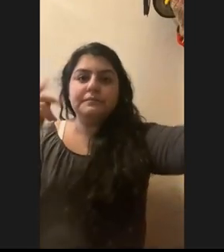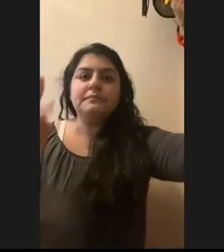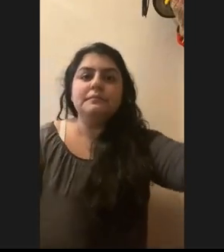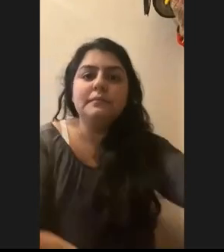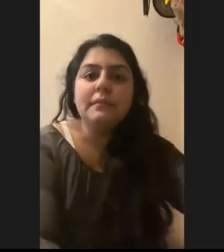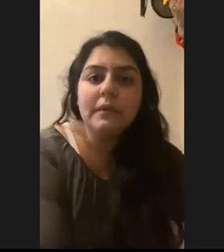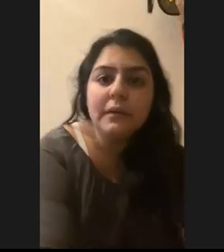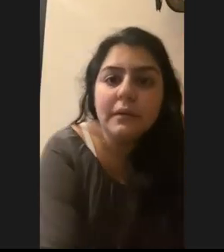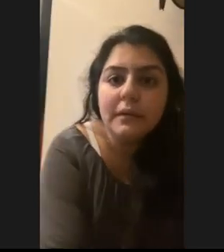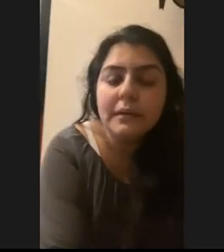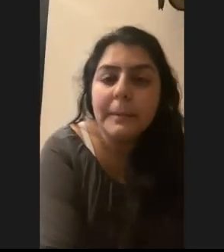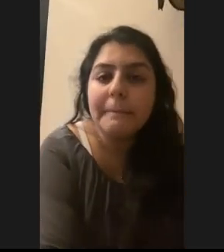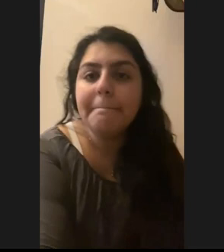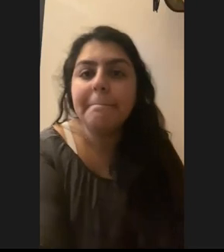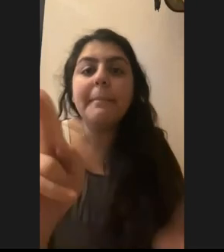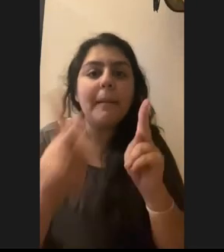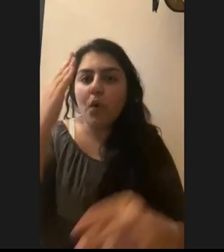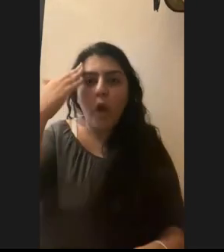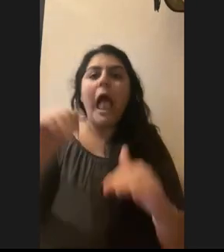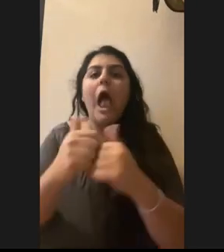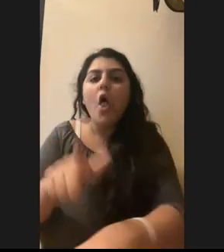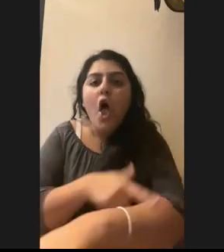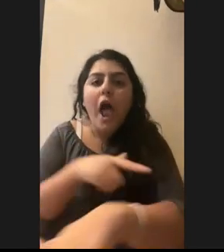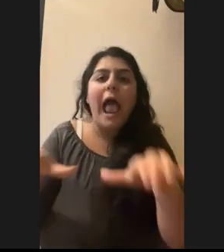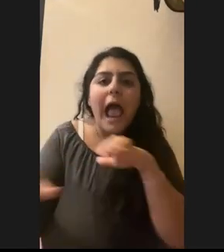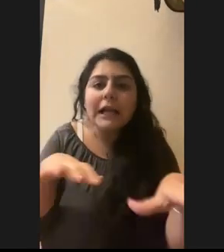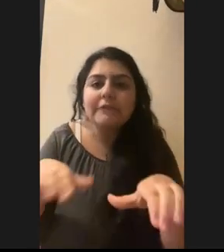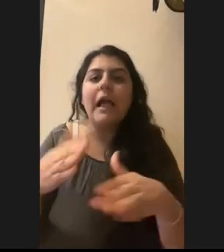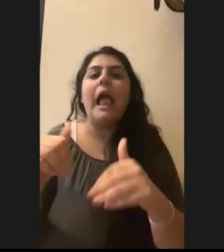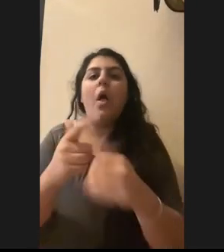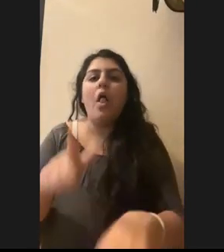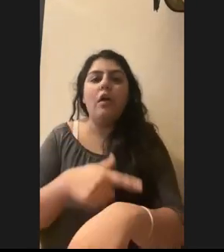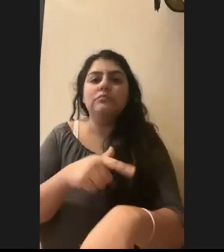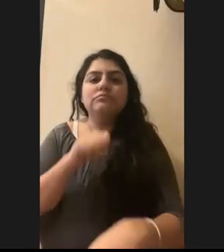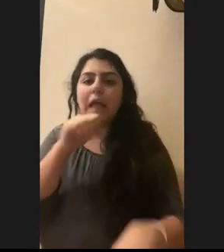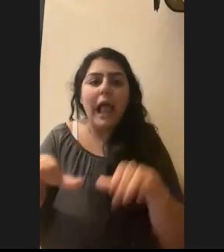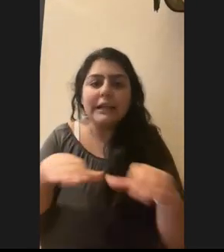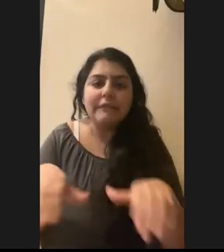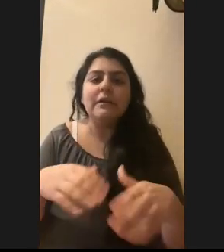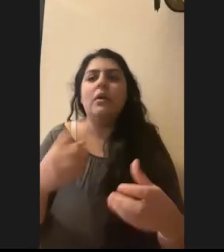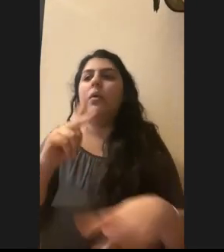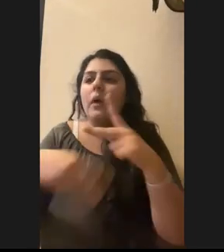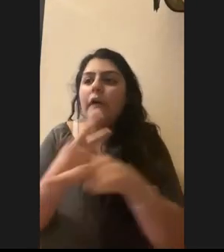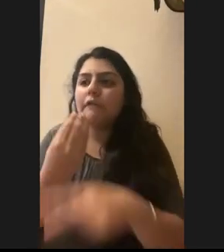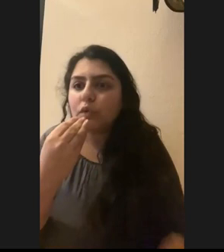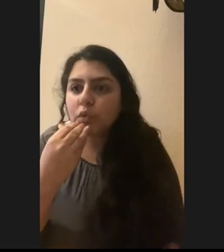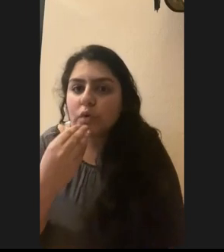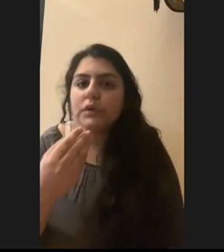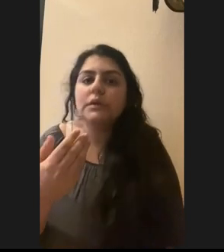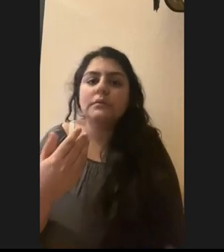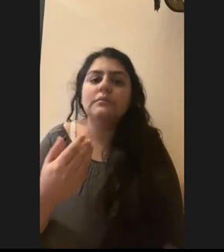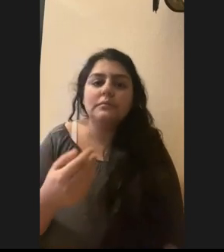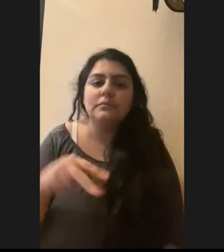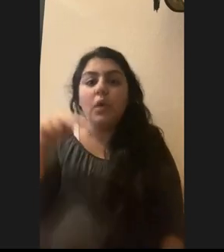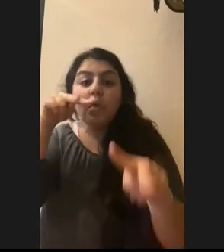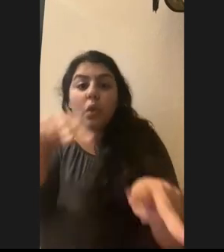they're active, how long they may not be active, um, what type of foods they eat, things like that. So there's always looking at those questions, uh, with